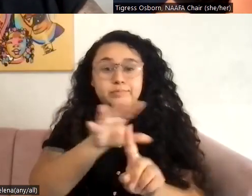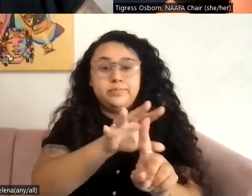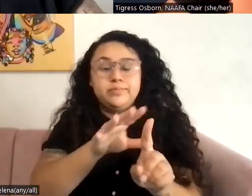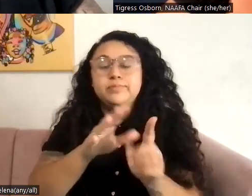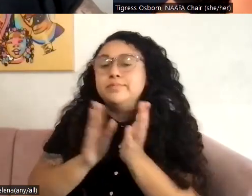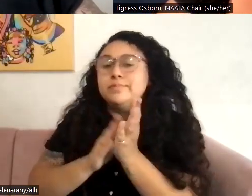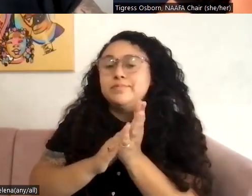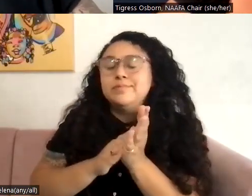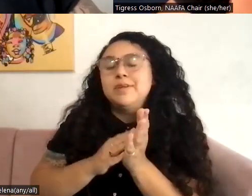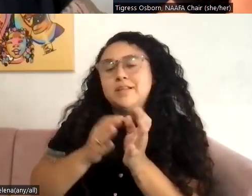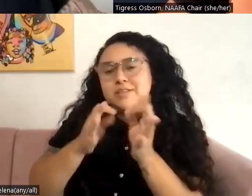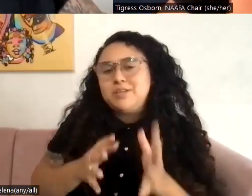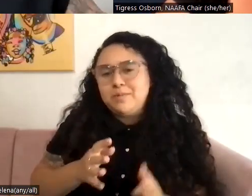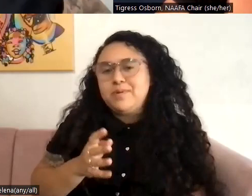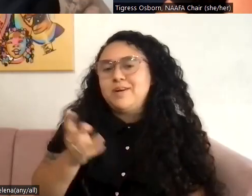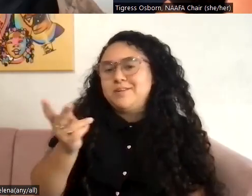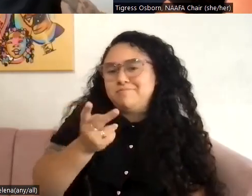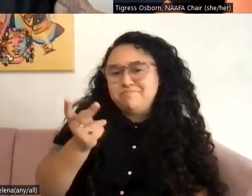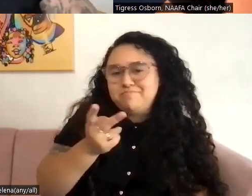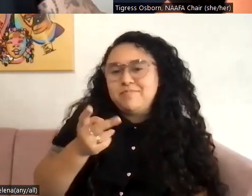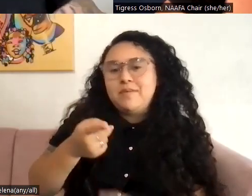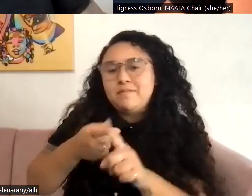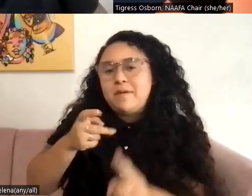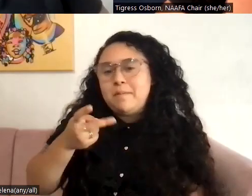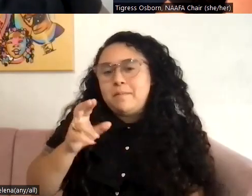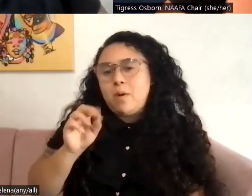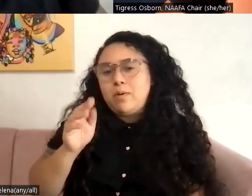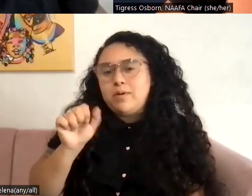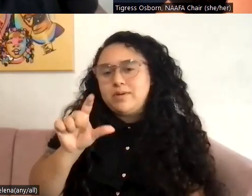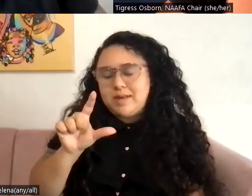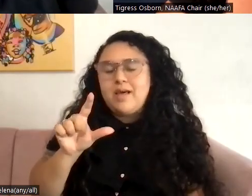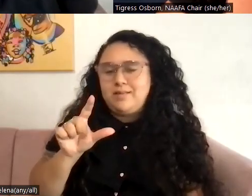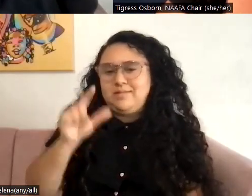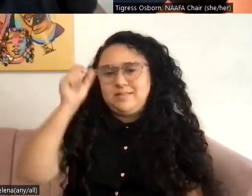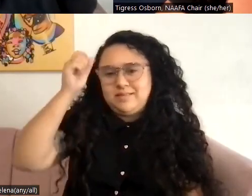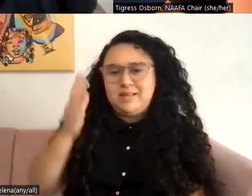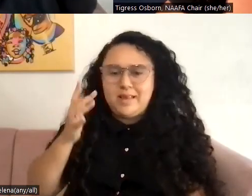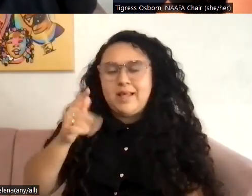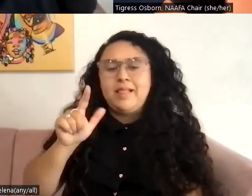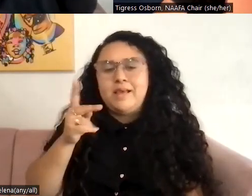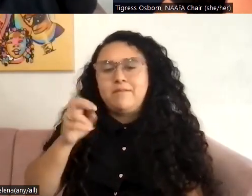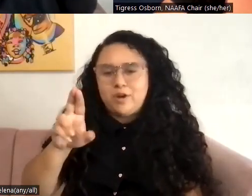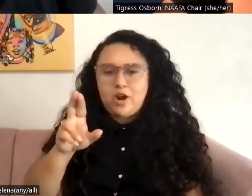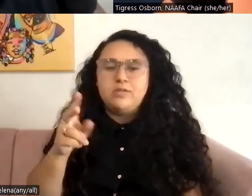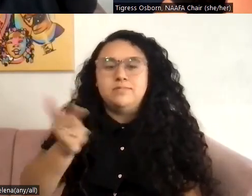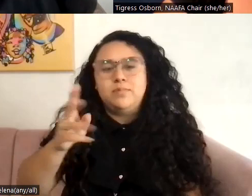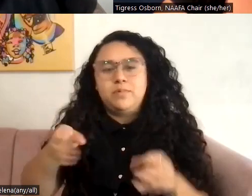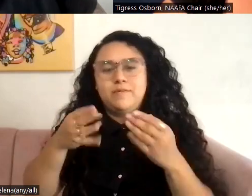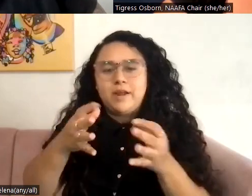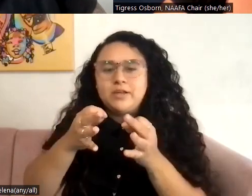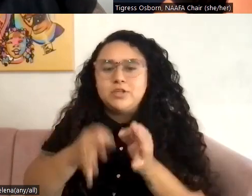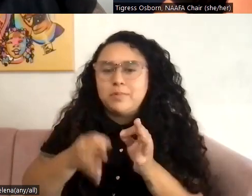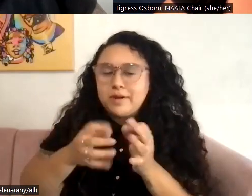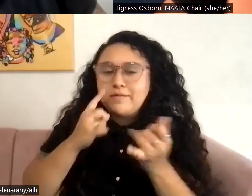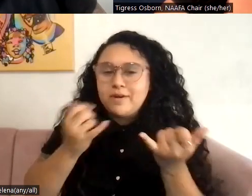to our friends at Pro Bono ASL. Today we have Selena and Lavender providing interpreting for us, and you can